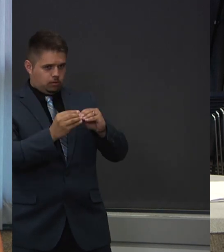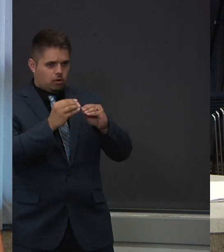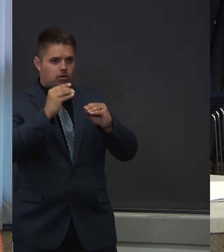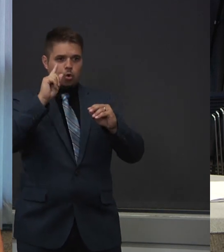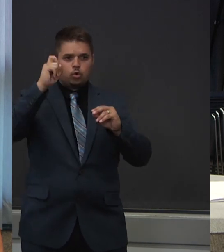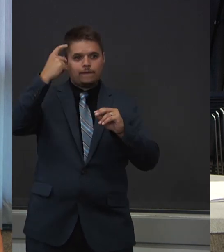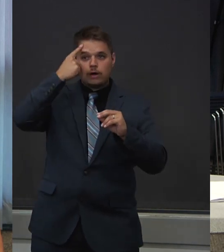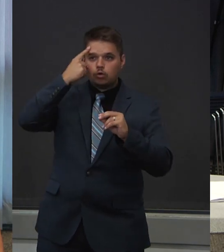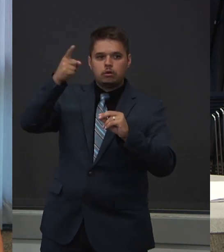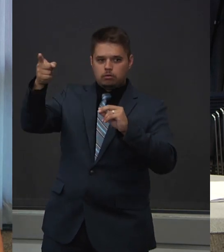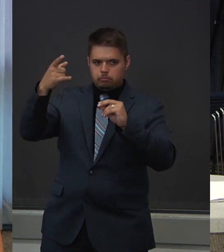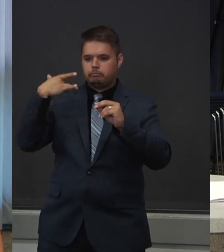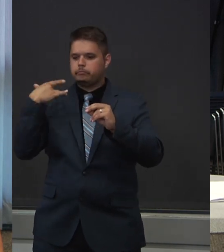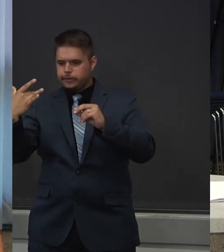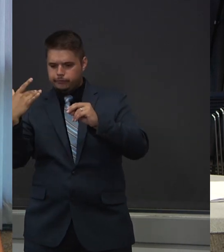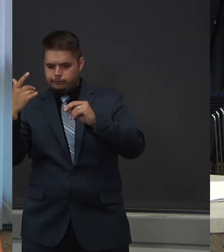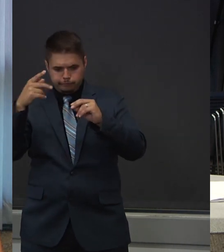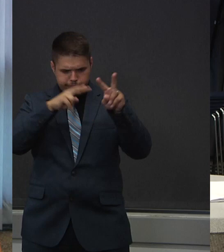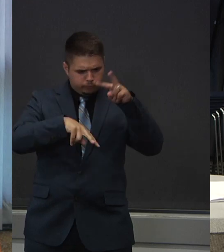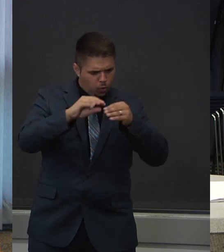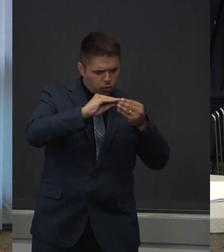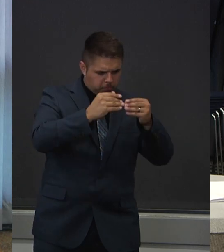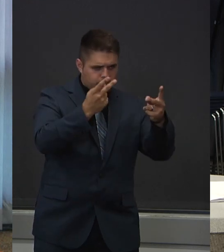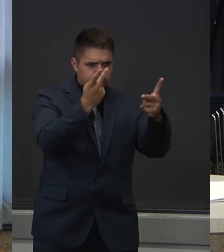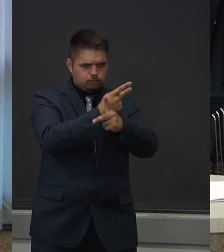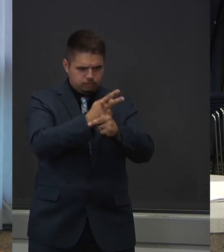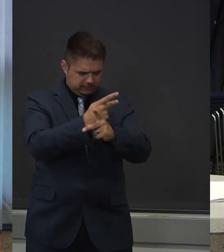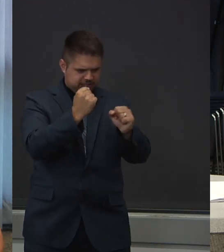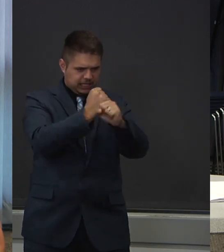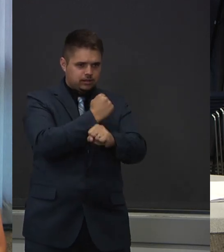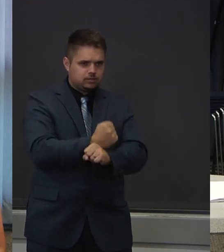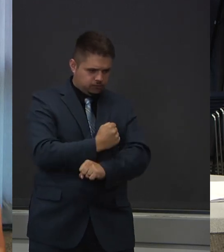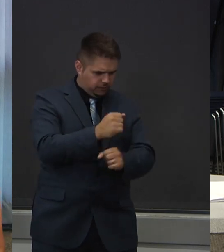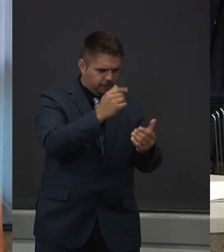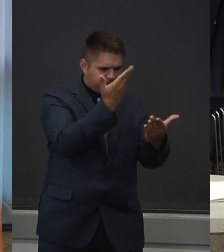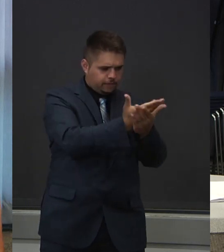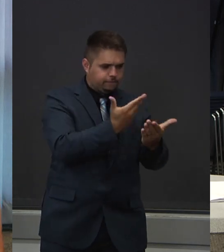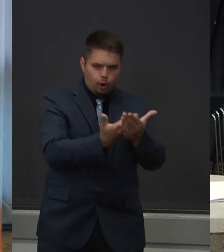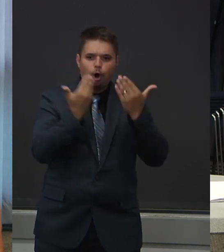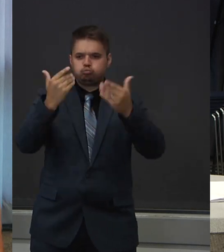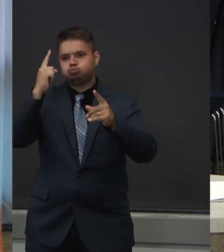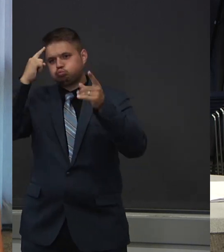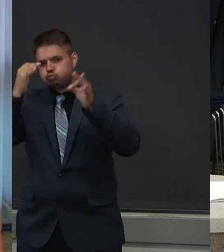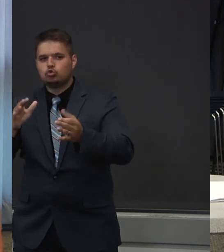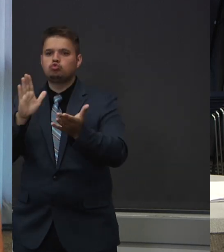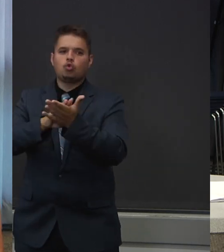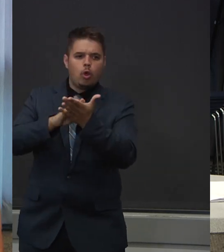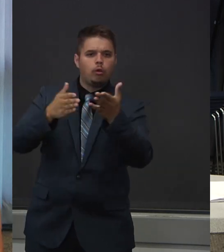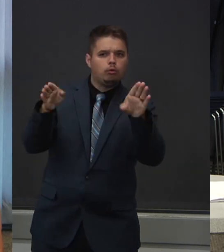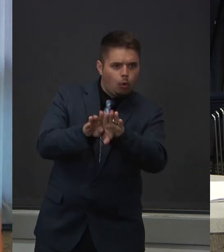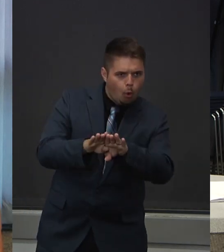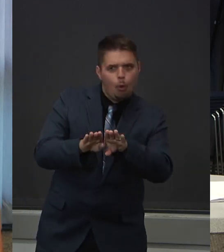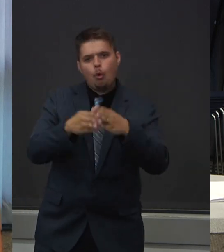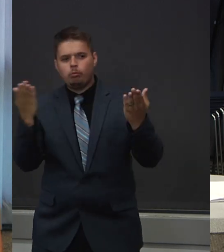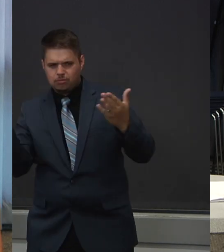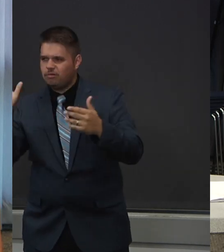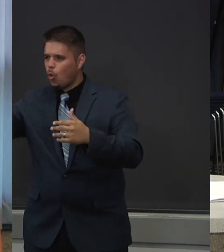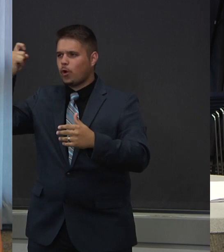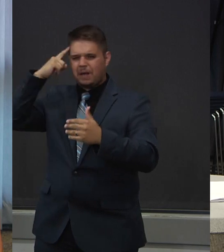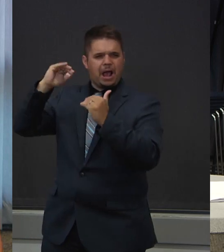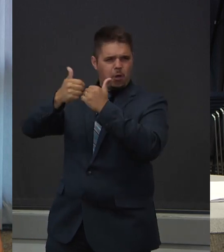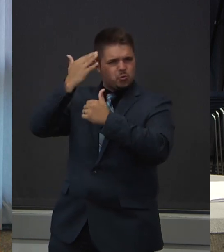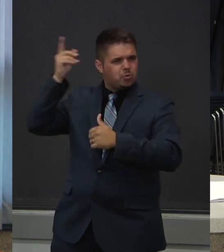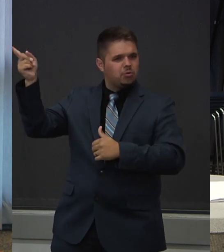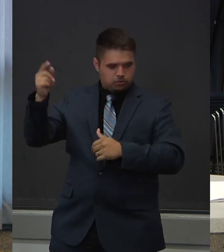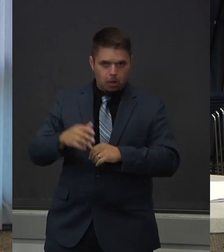schools or businesses? Good question. There is a positivity rate. It's the percent positivity